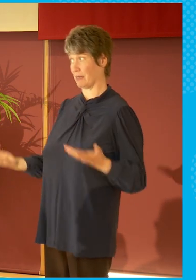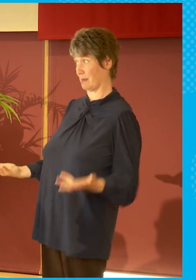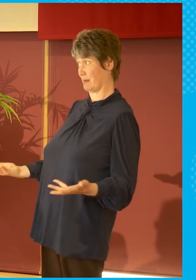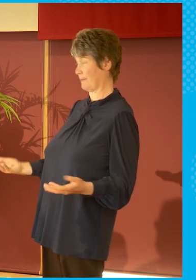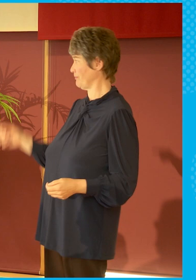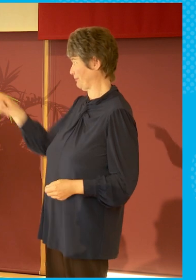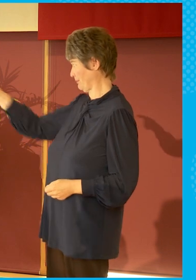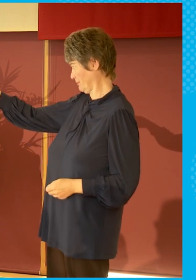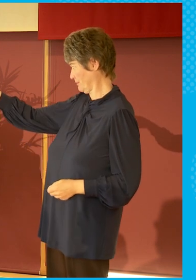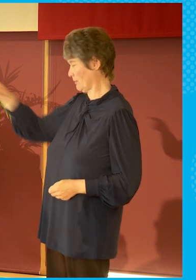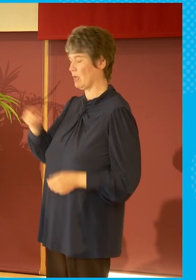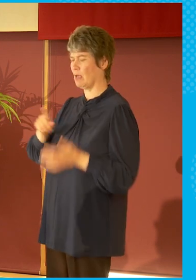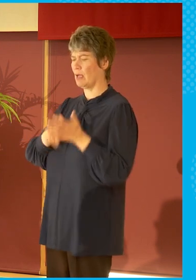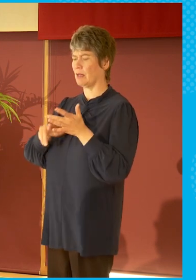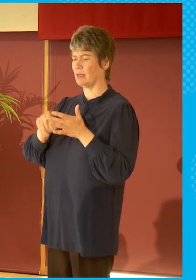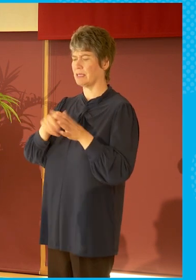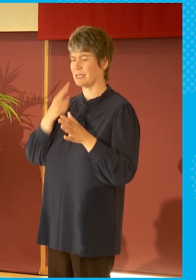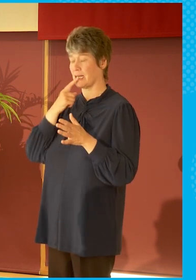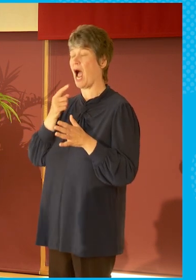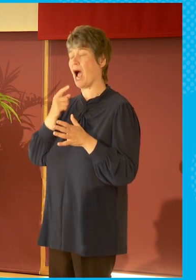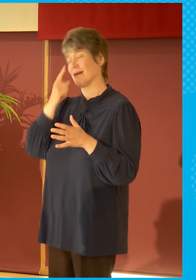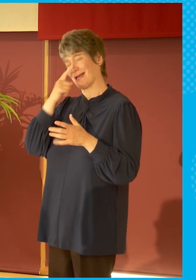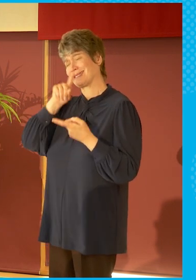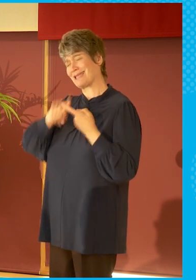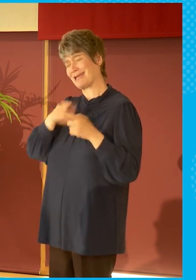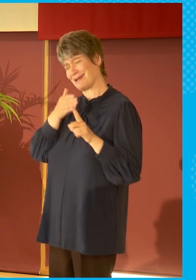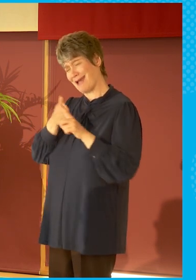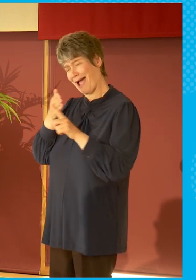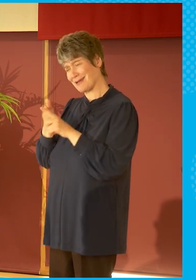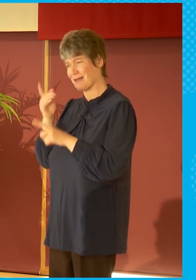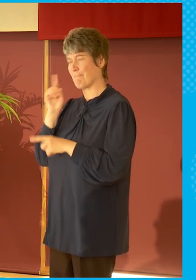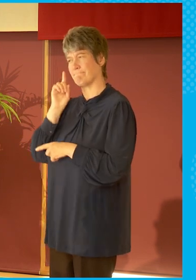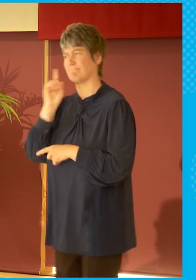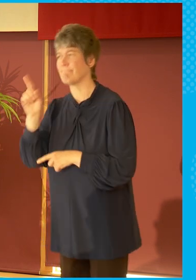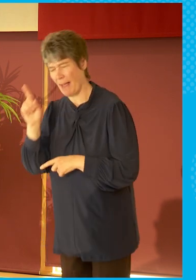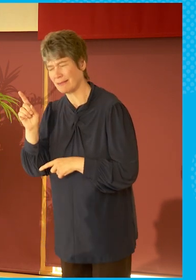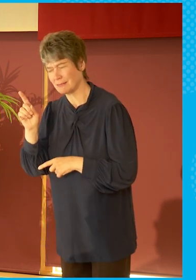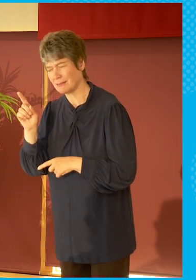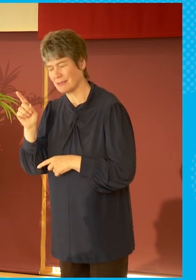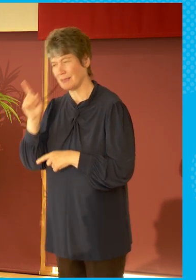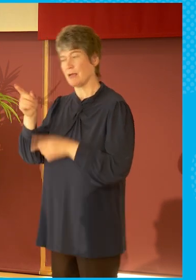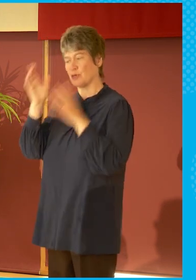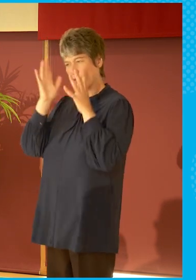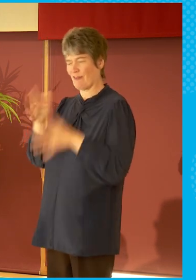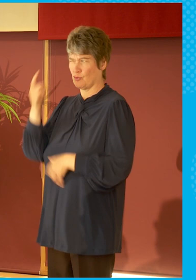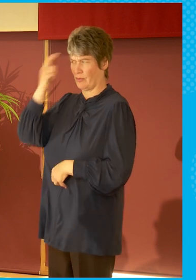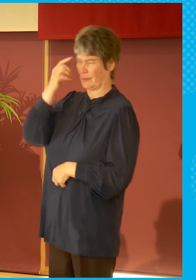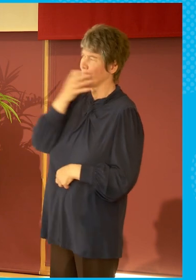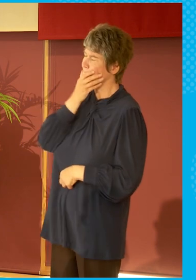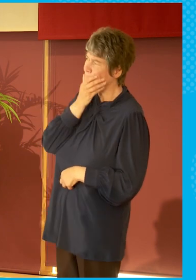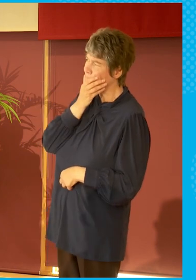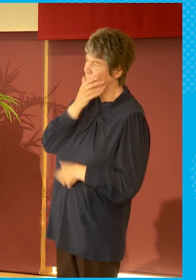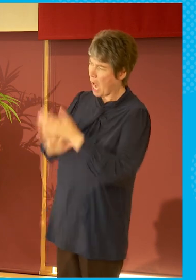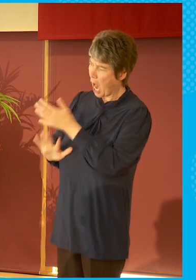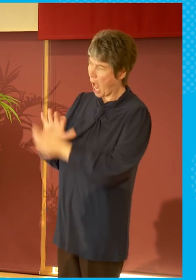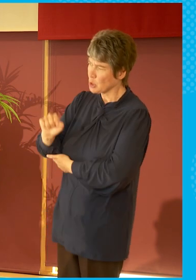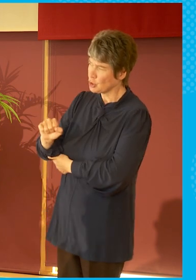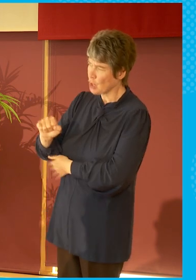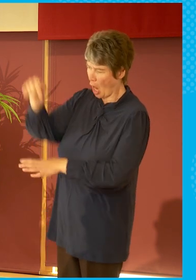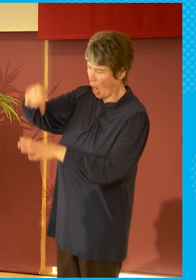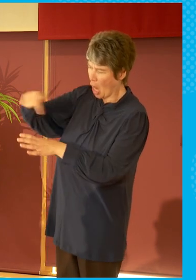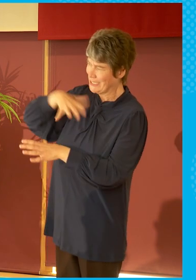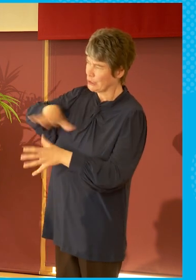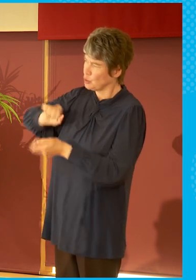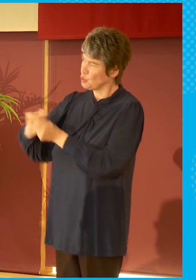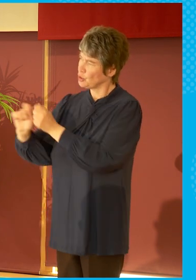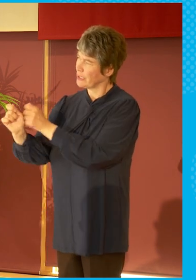targets, but you also have to be involved very much in the culture change and making it happen. And how do you go about doing that? And one of the things that we found